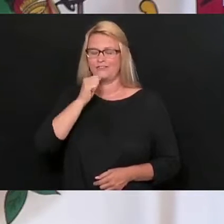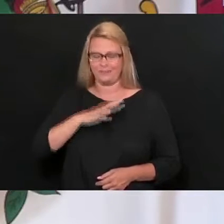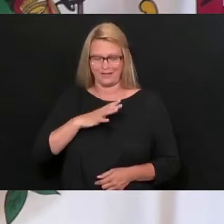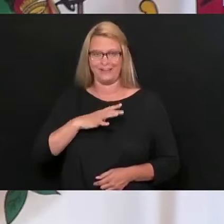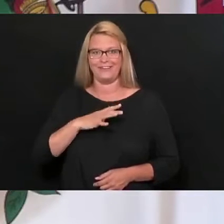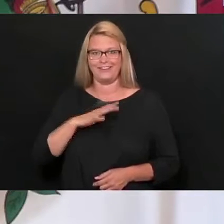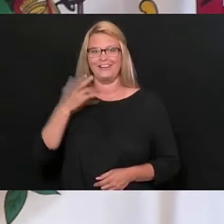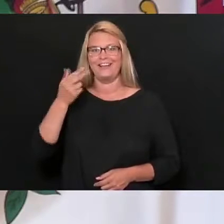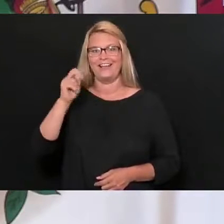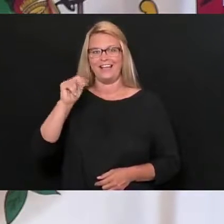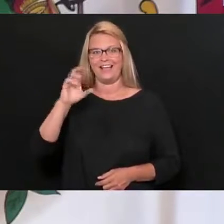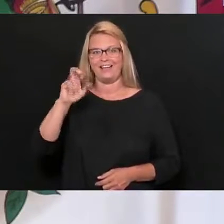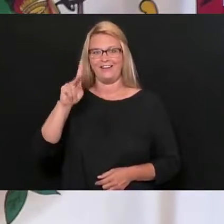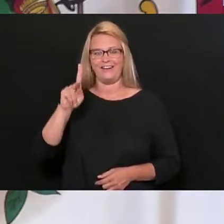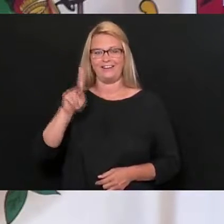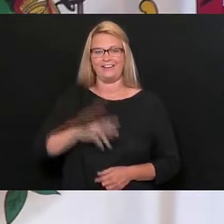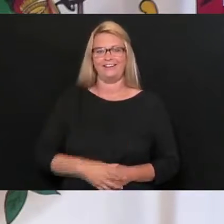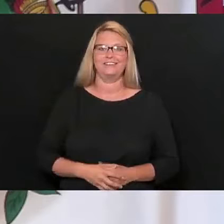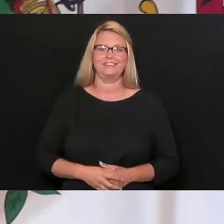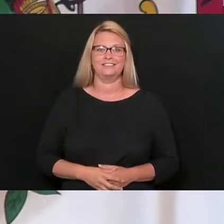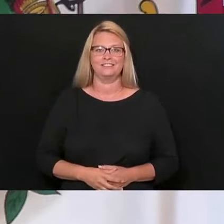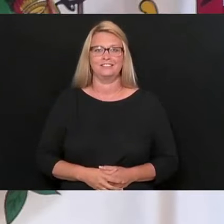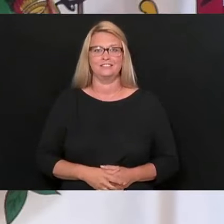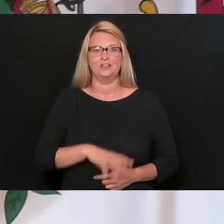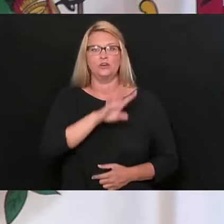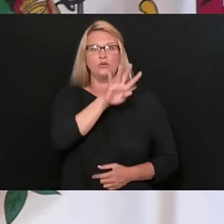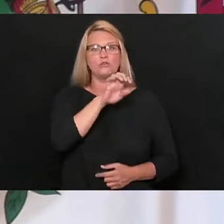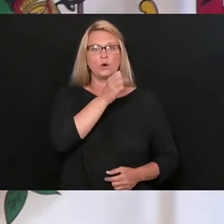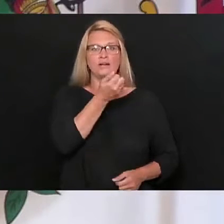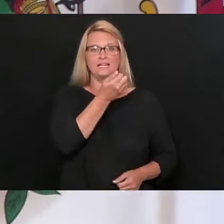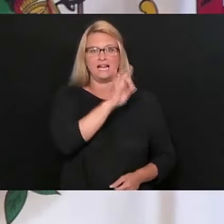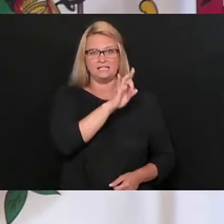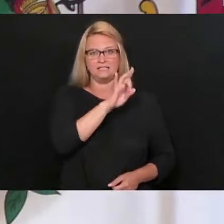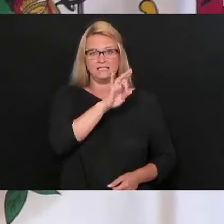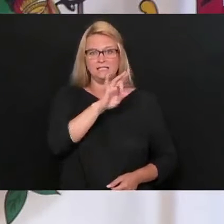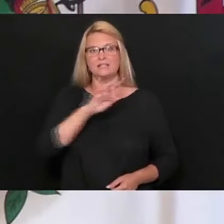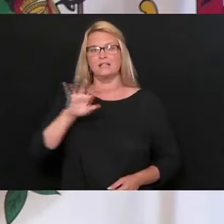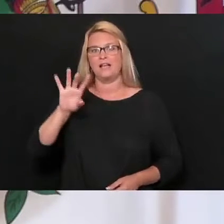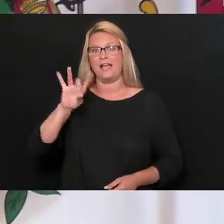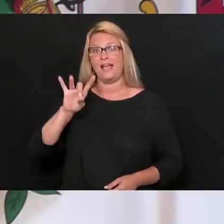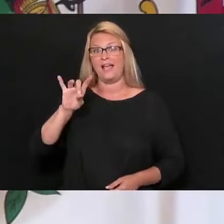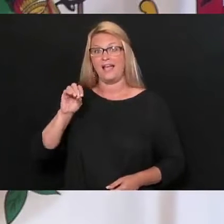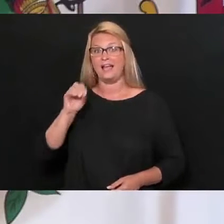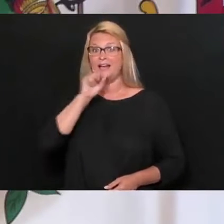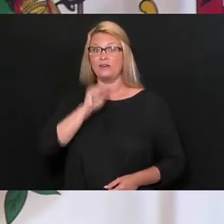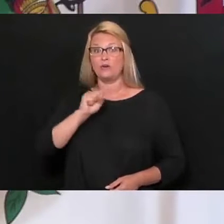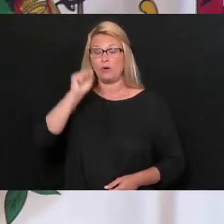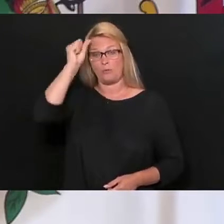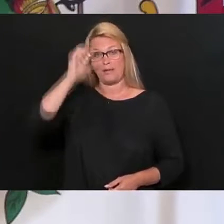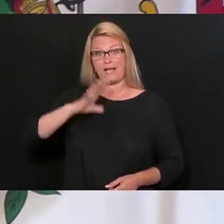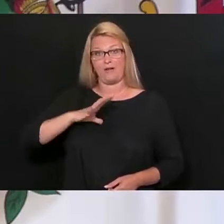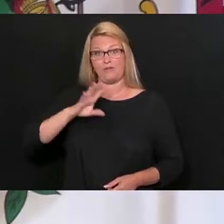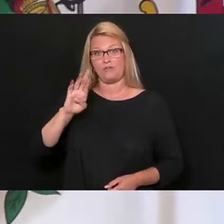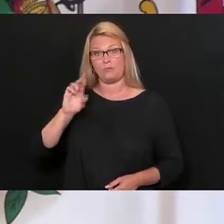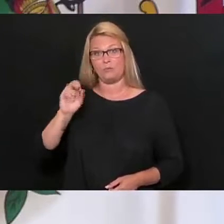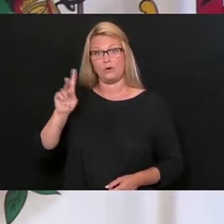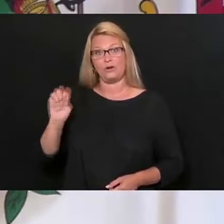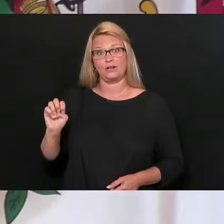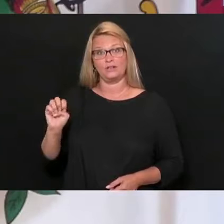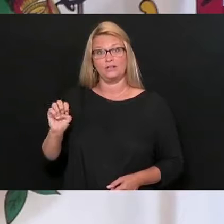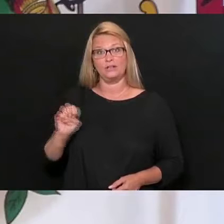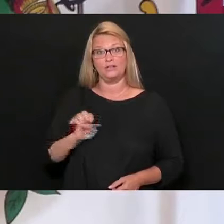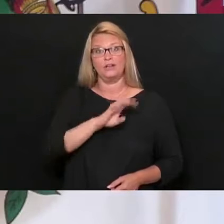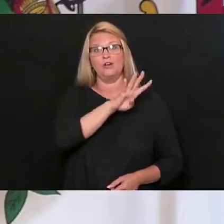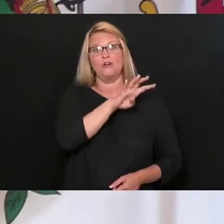Hancock County. Our 418th death is an 80-year-old male from Brook County. Our